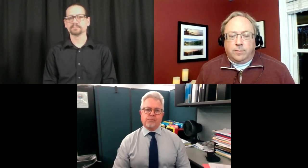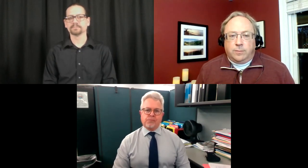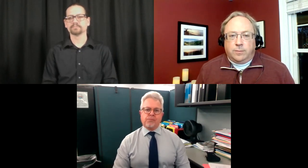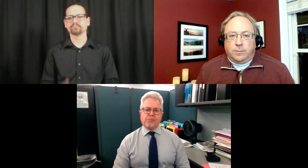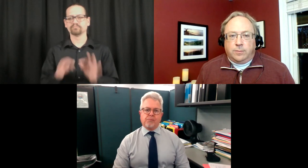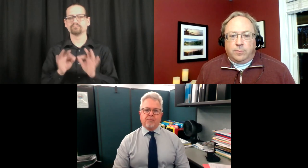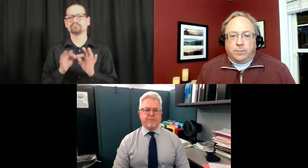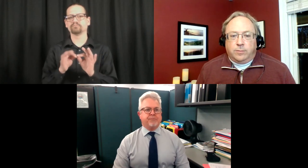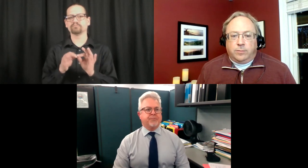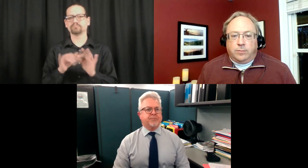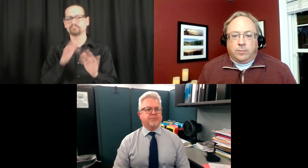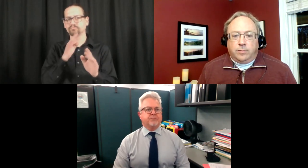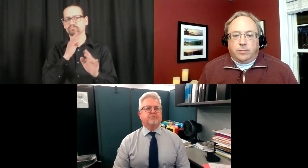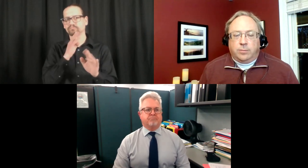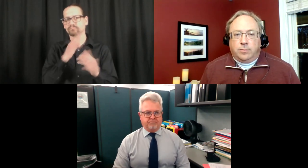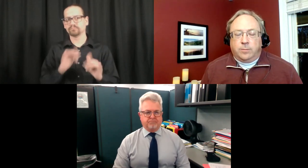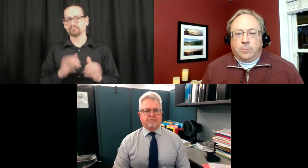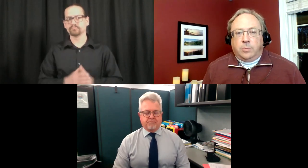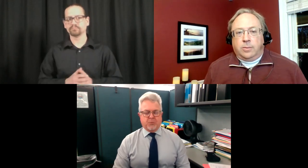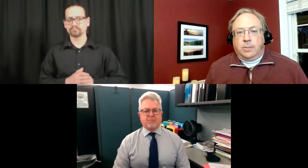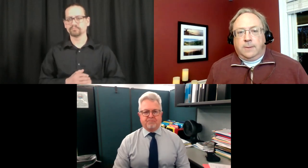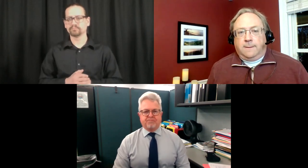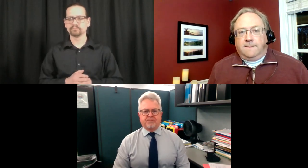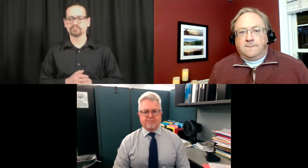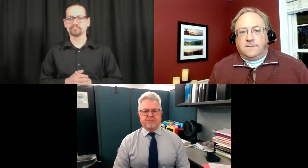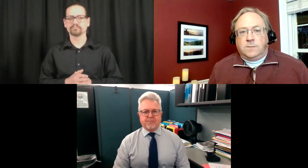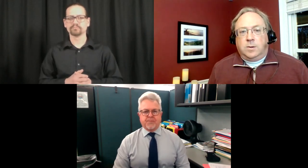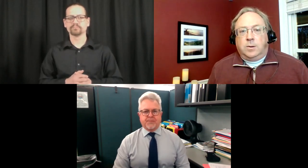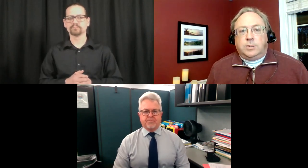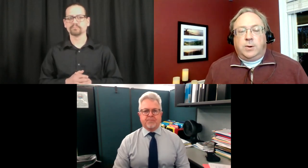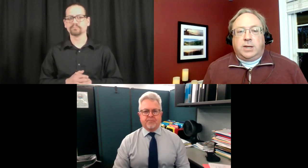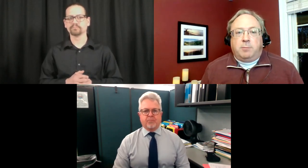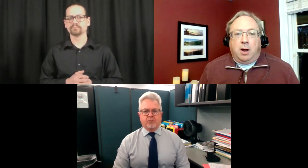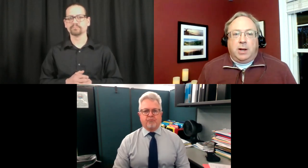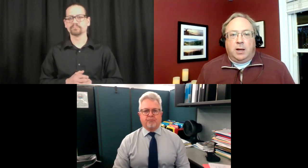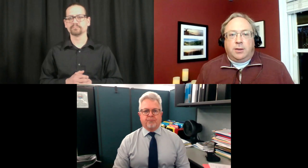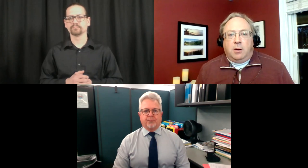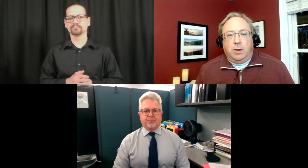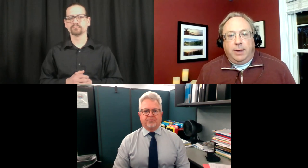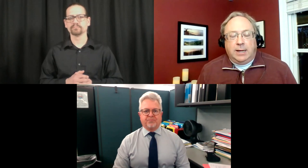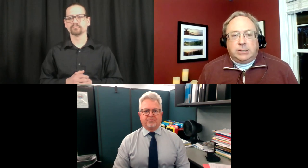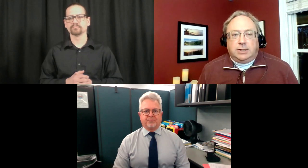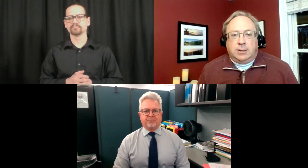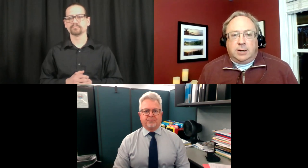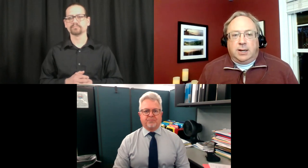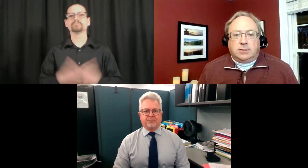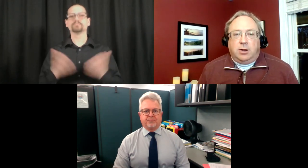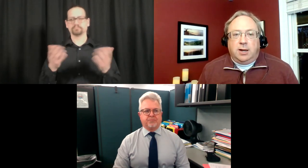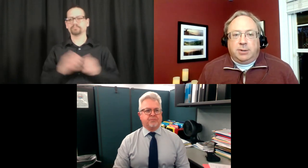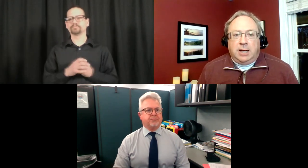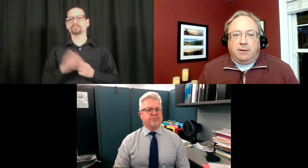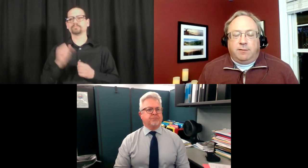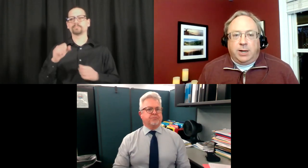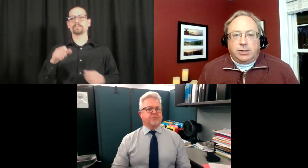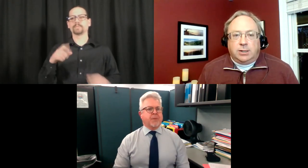is considered the most uh reliable information ethically so at the department of health our webpage has